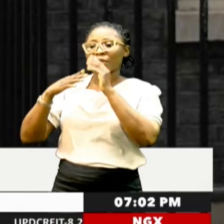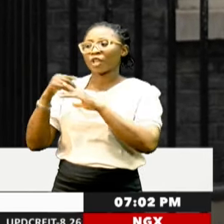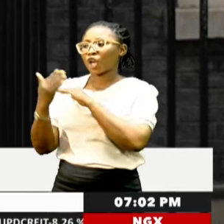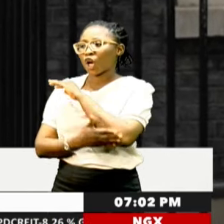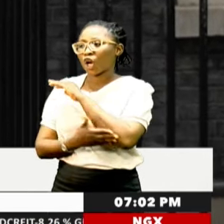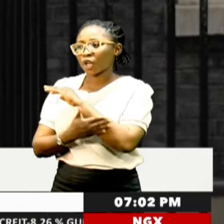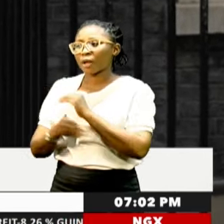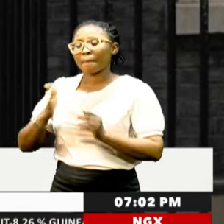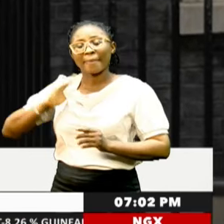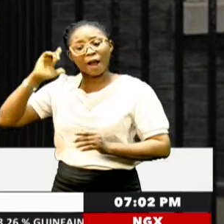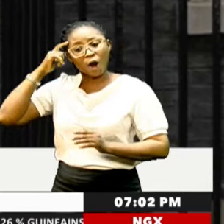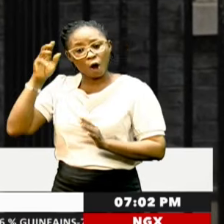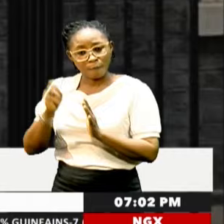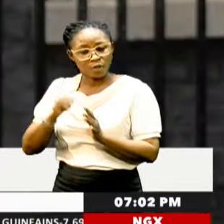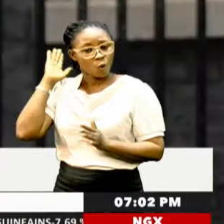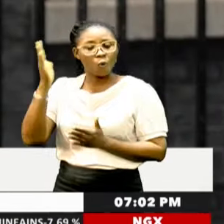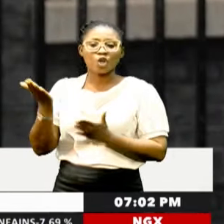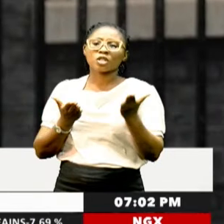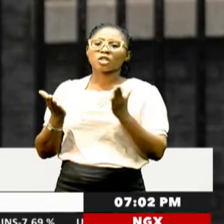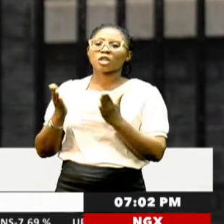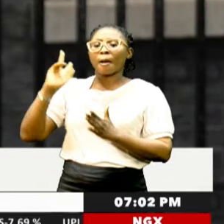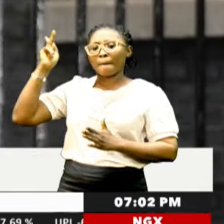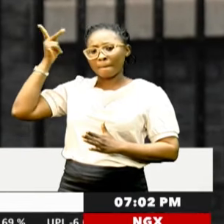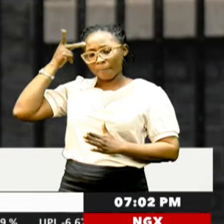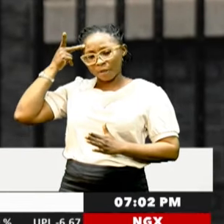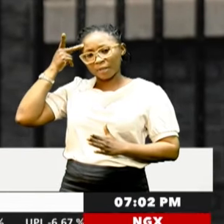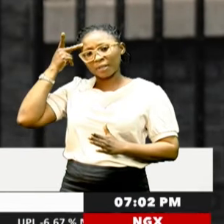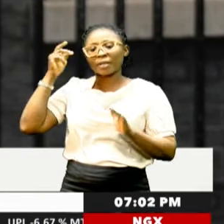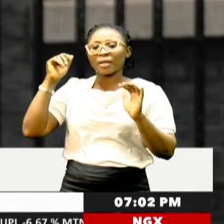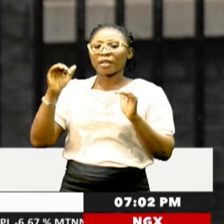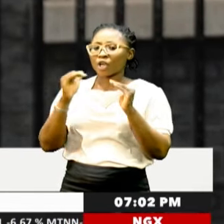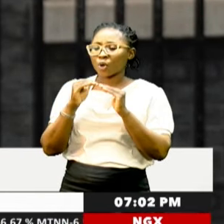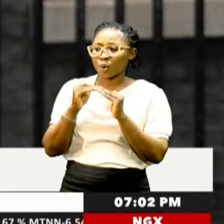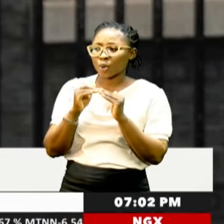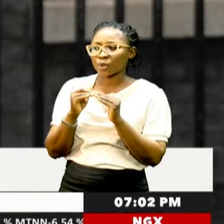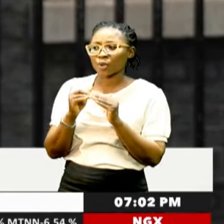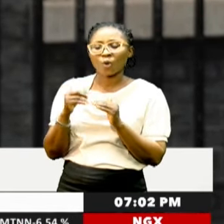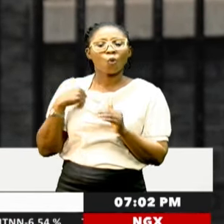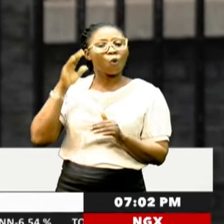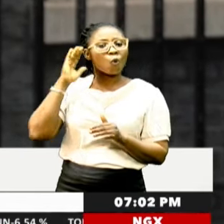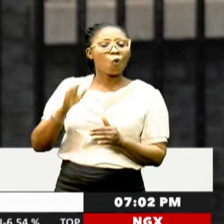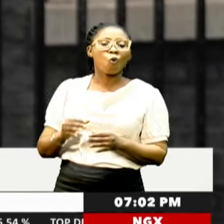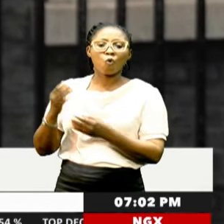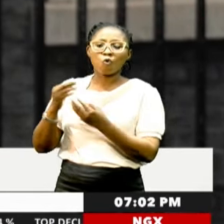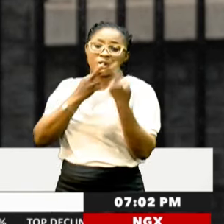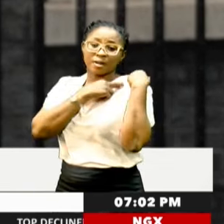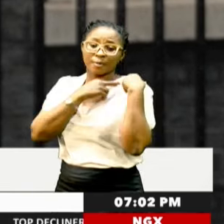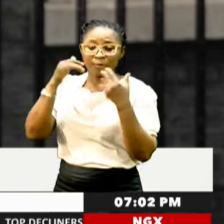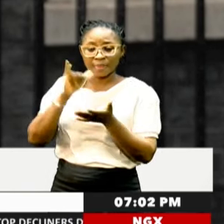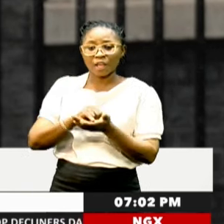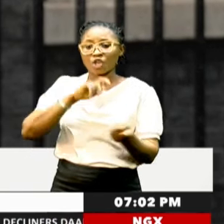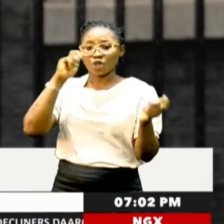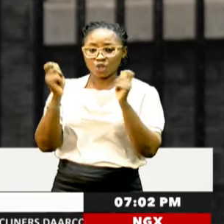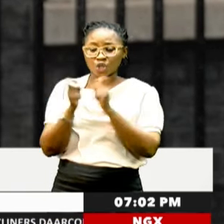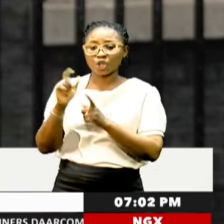My government will serve you. Politics can be a force for good. We will show that. We've changed the